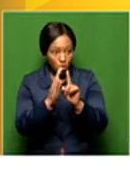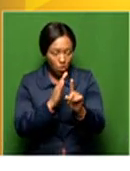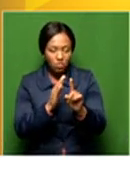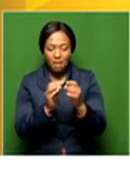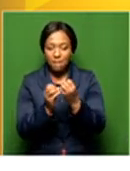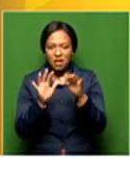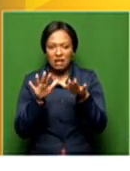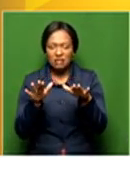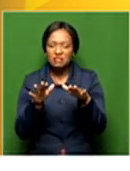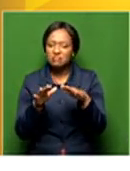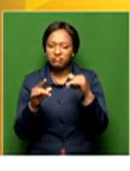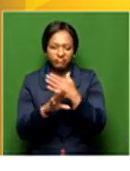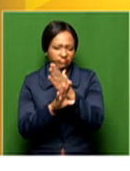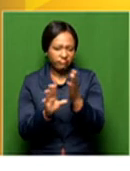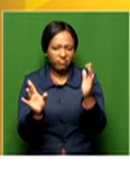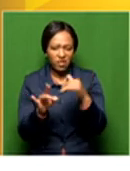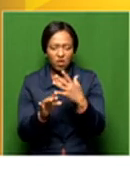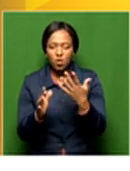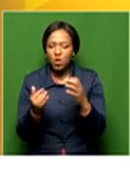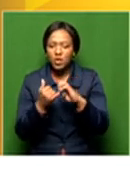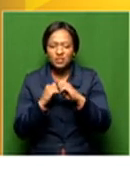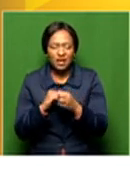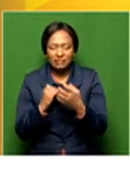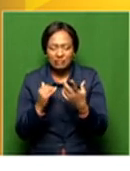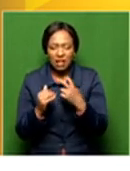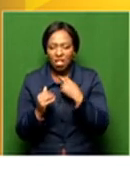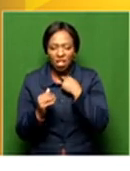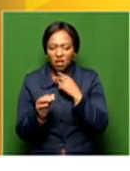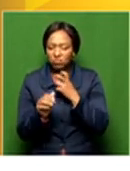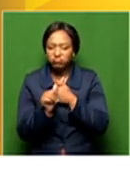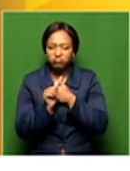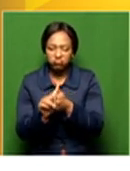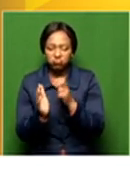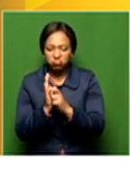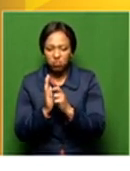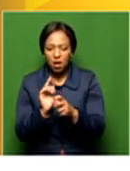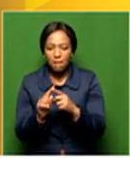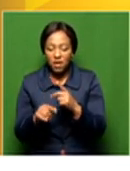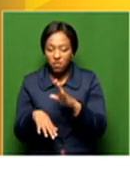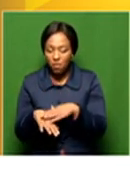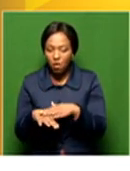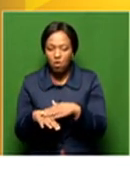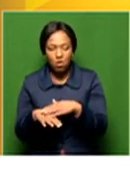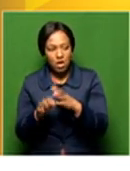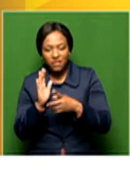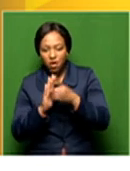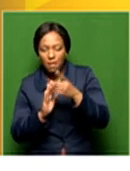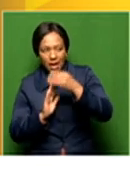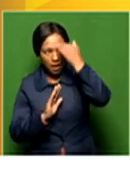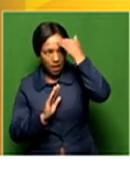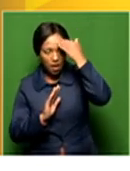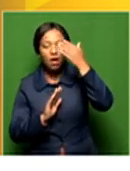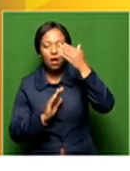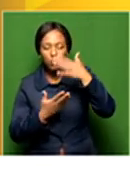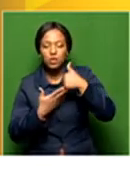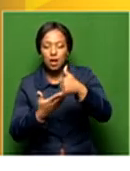we are battling to get people to adhere to the corporate restrictions. But by engaging them within developmental programs, you're able at least